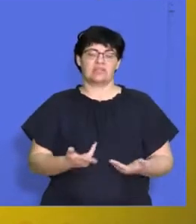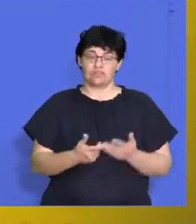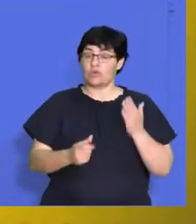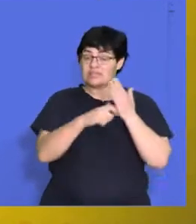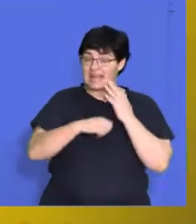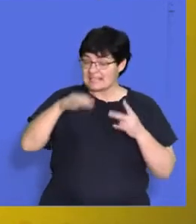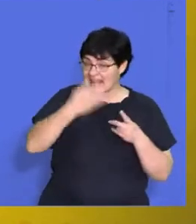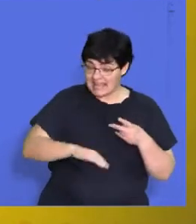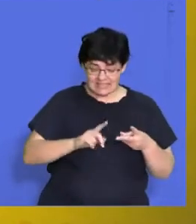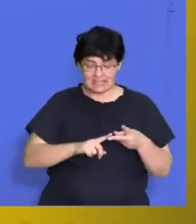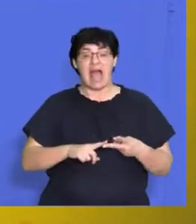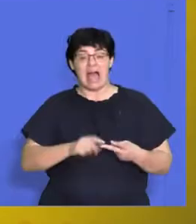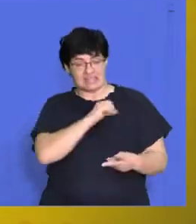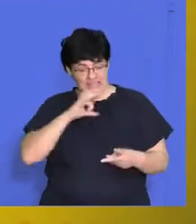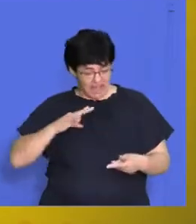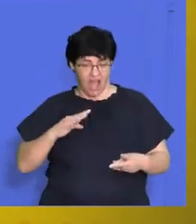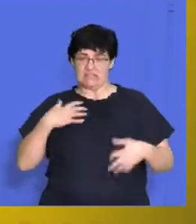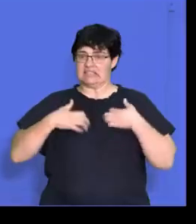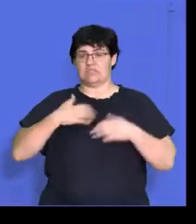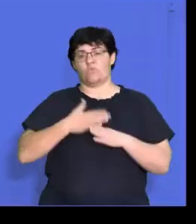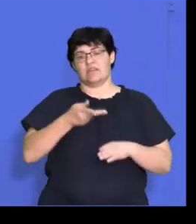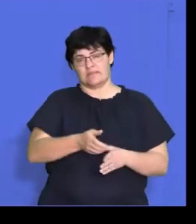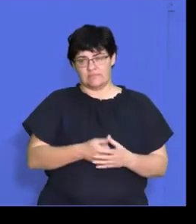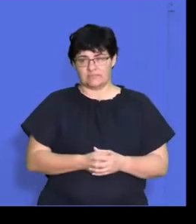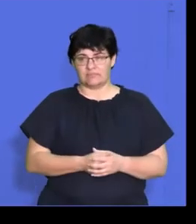and they've got more goodwill with their employees.